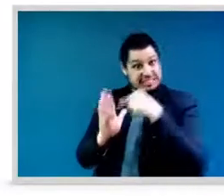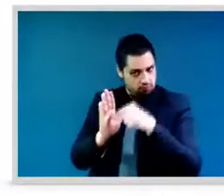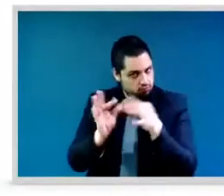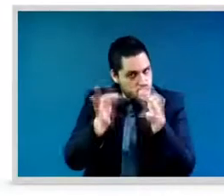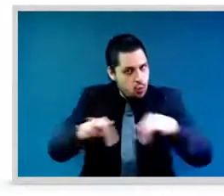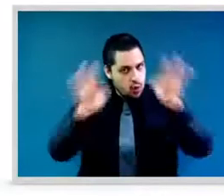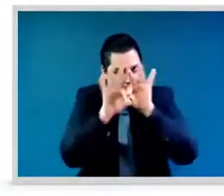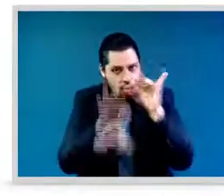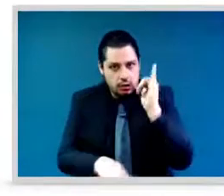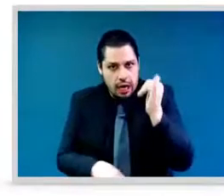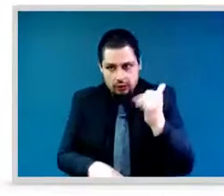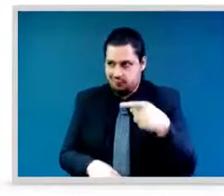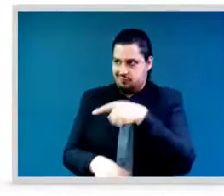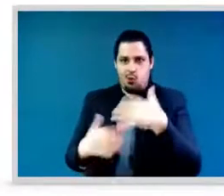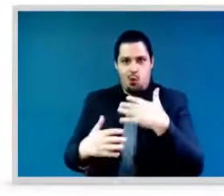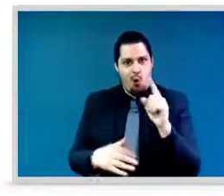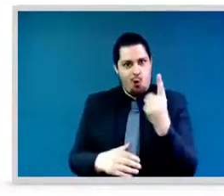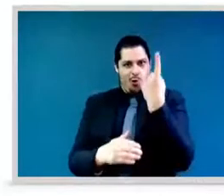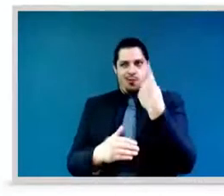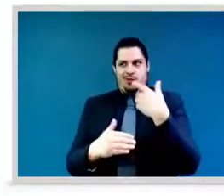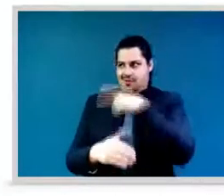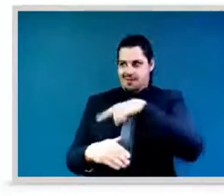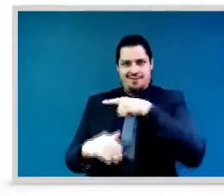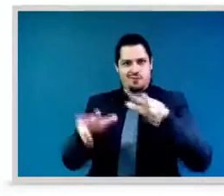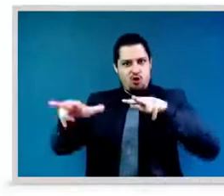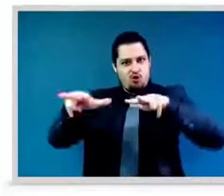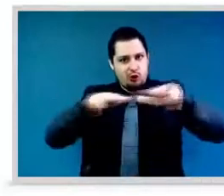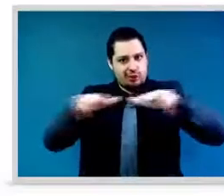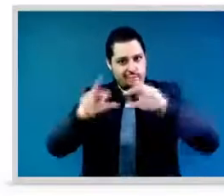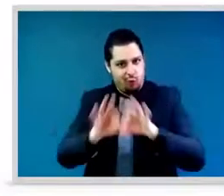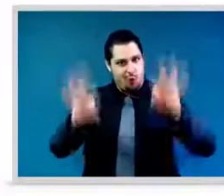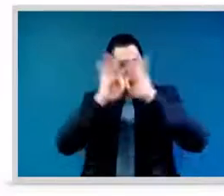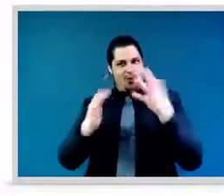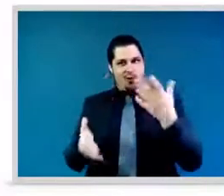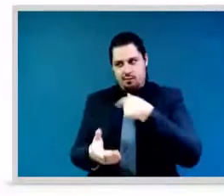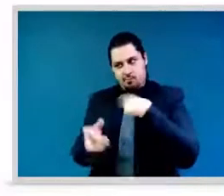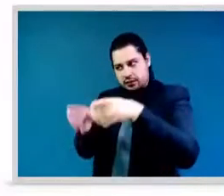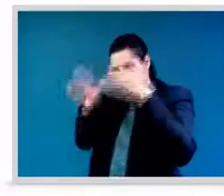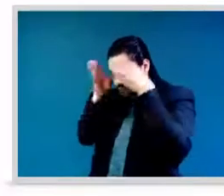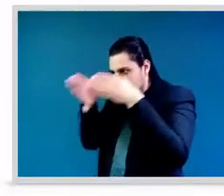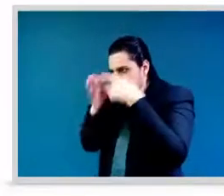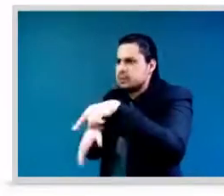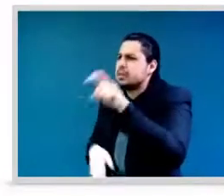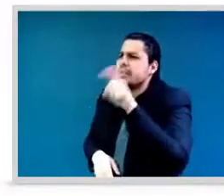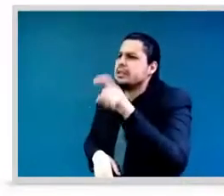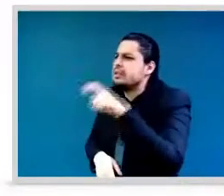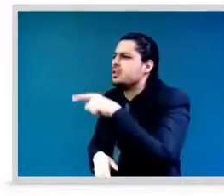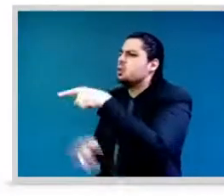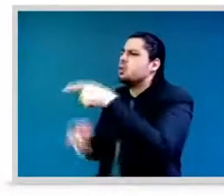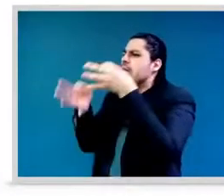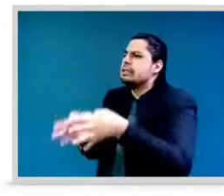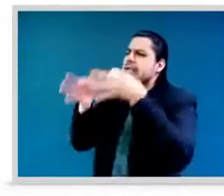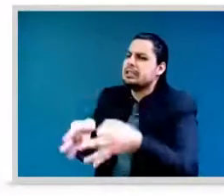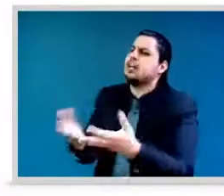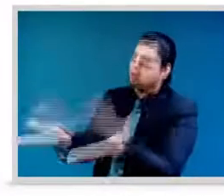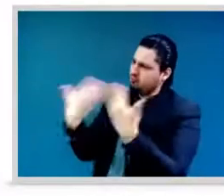the absence of women in decision making bodies, as well as to support the way forward that will make sure that